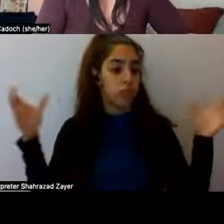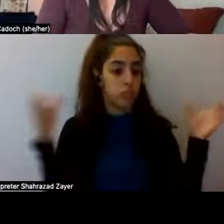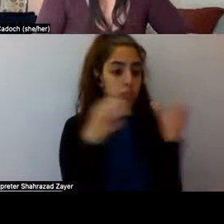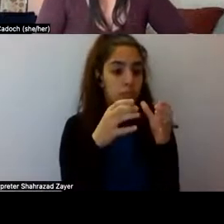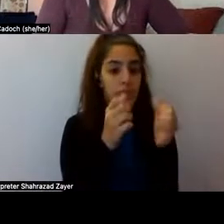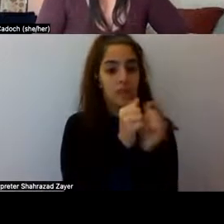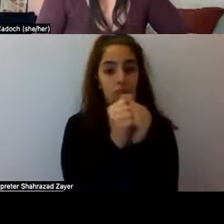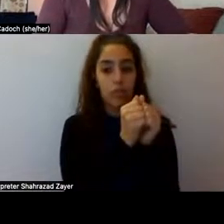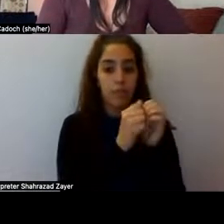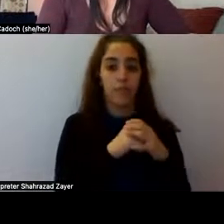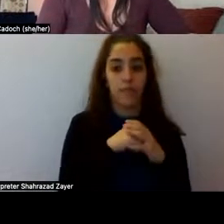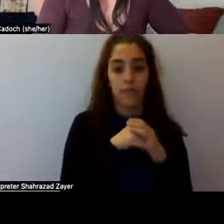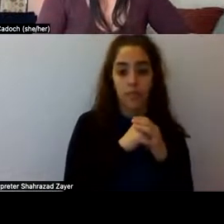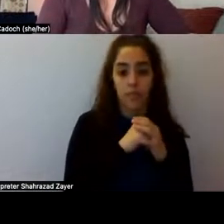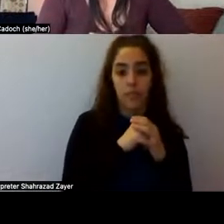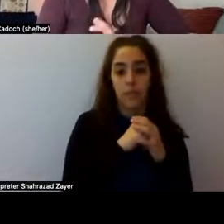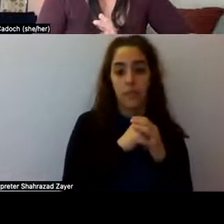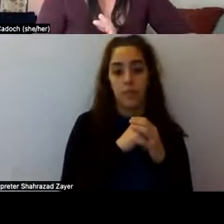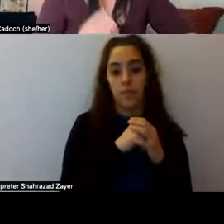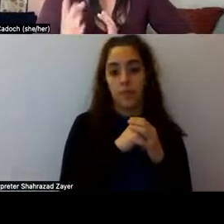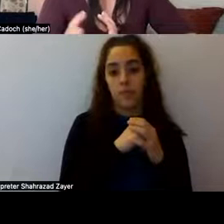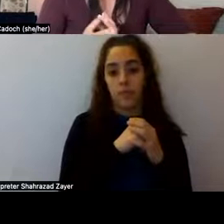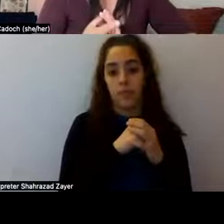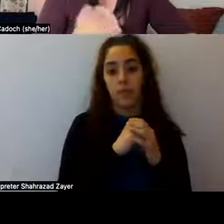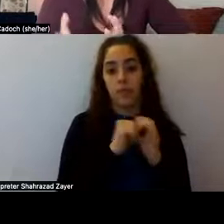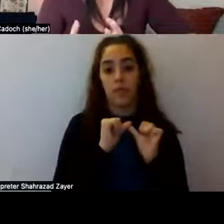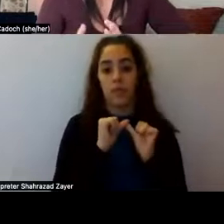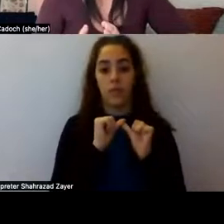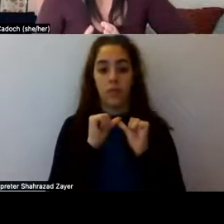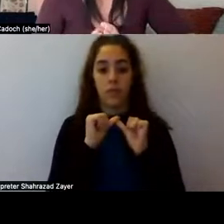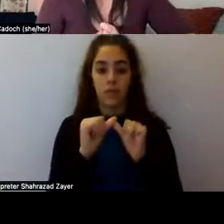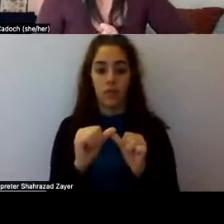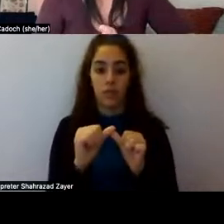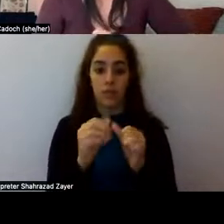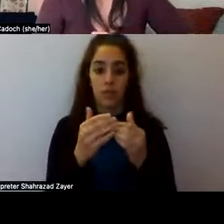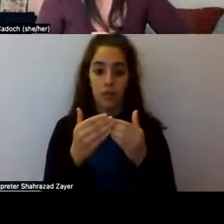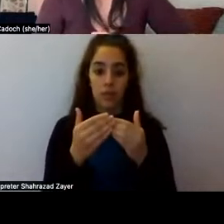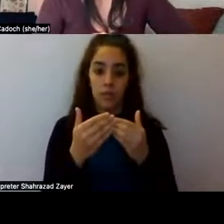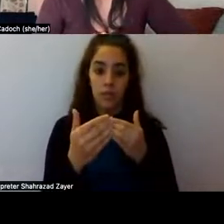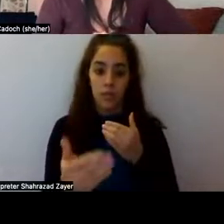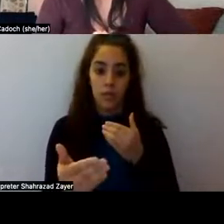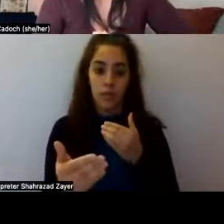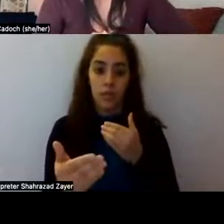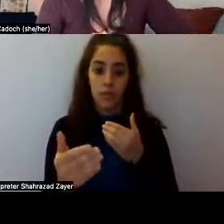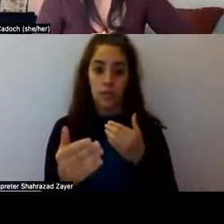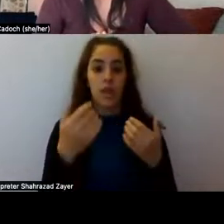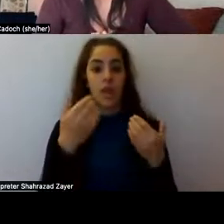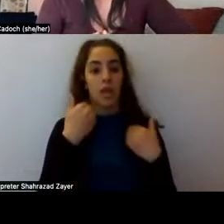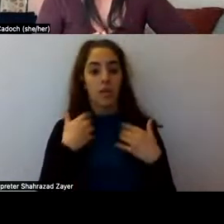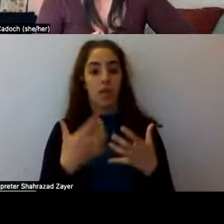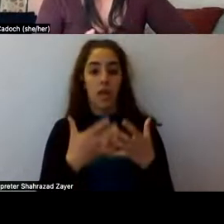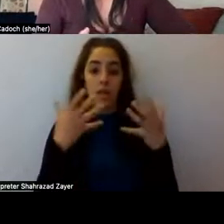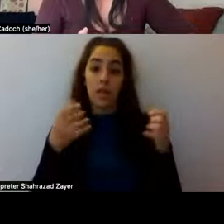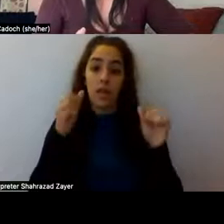Um, so, um, on, you know, because there's so much that could be addressed in the history of psychedelic-assisted